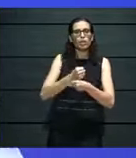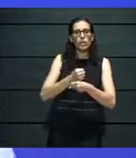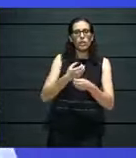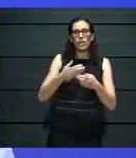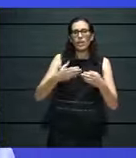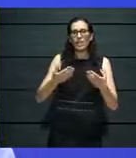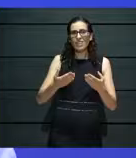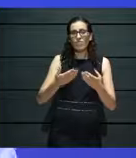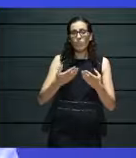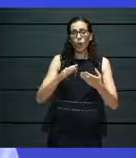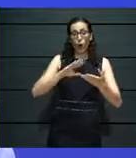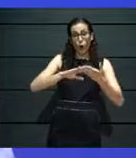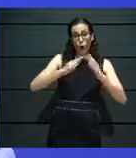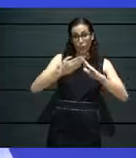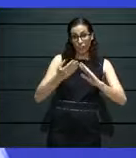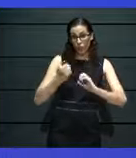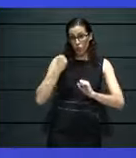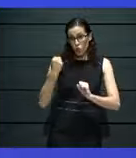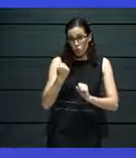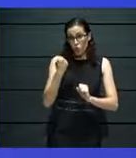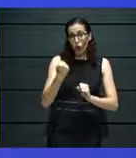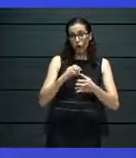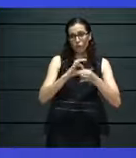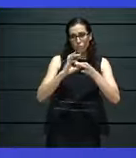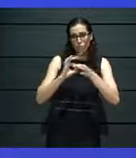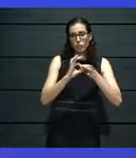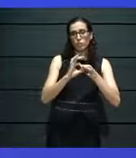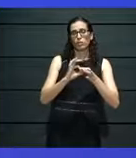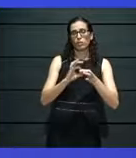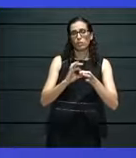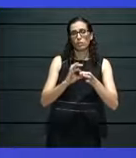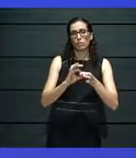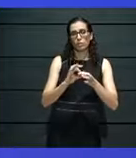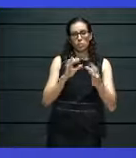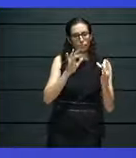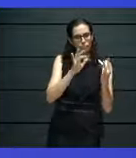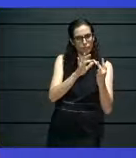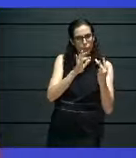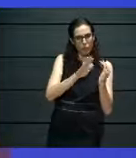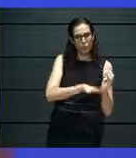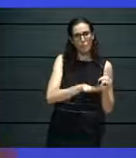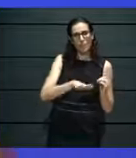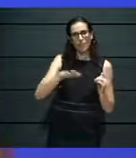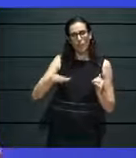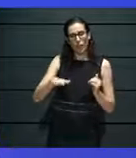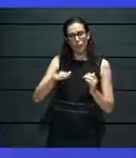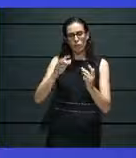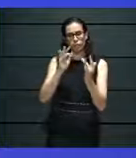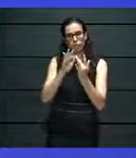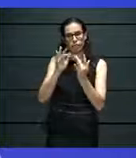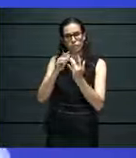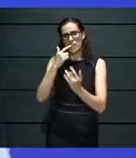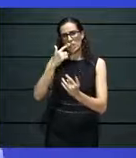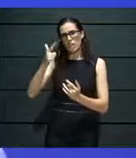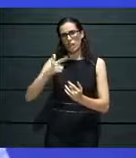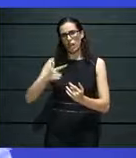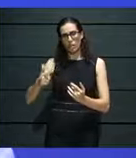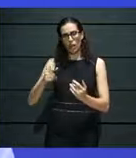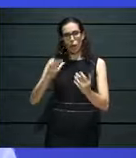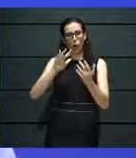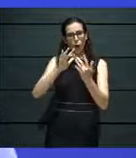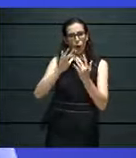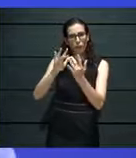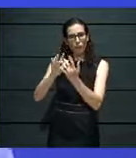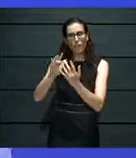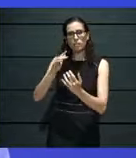within the community. So, engaging with children, with youths, with the general public,